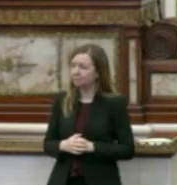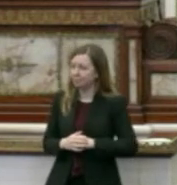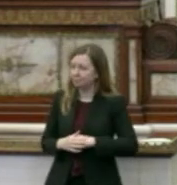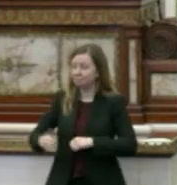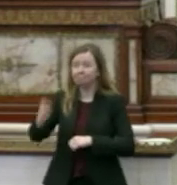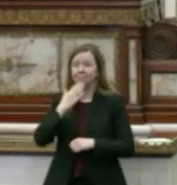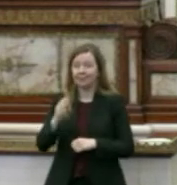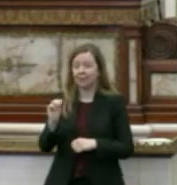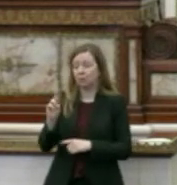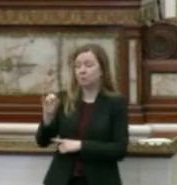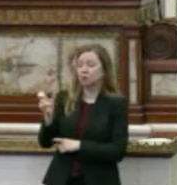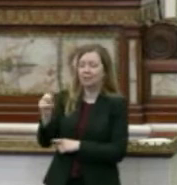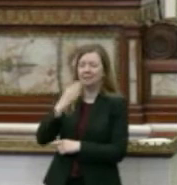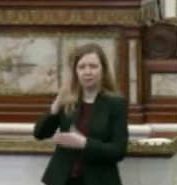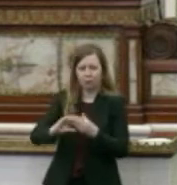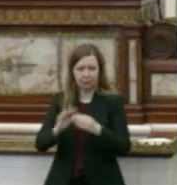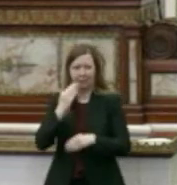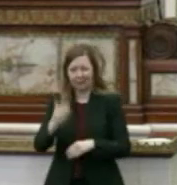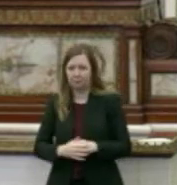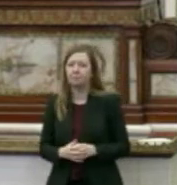Thank you, Mr. Jackson. Thank you for your testimony.